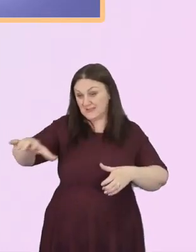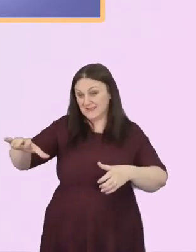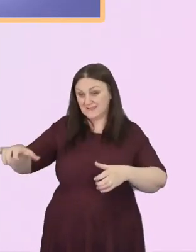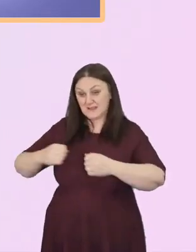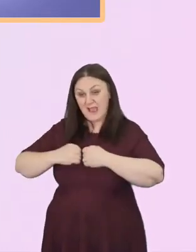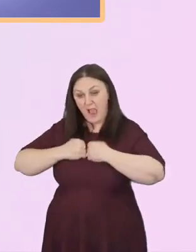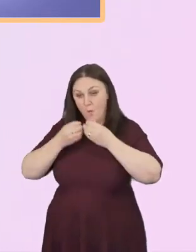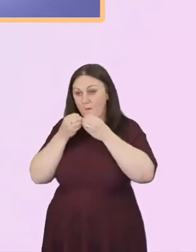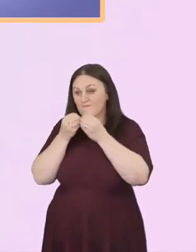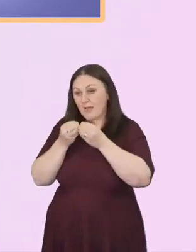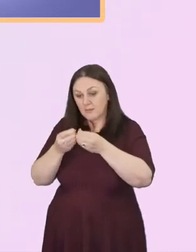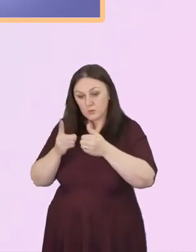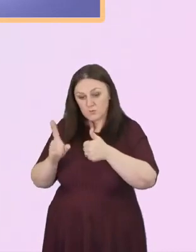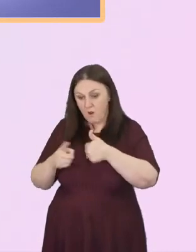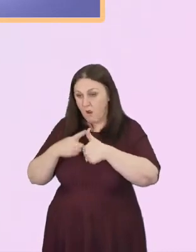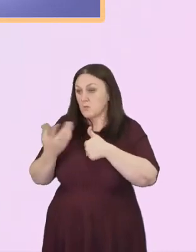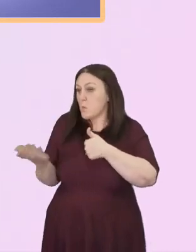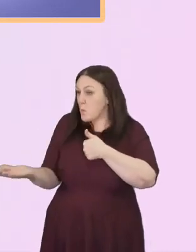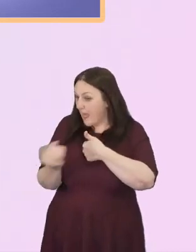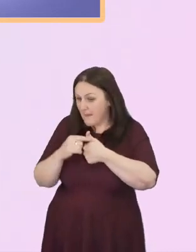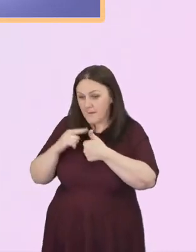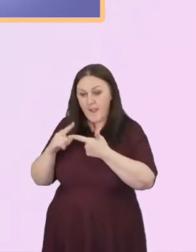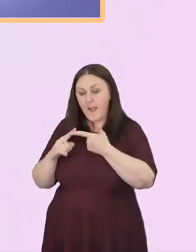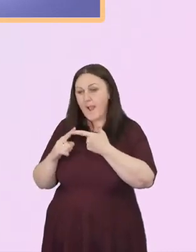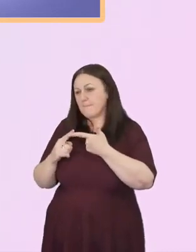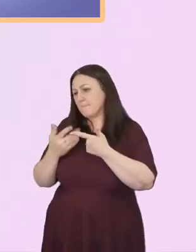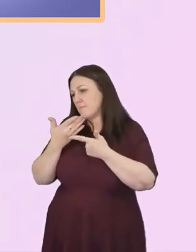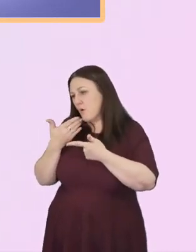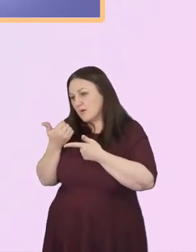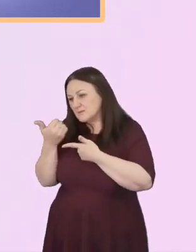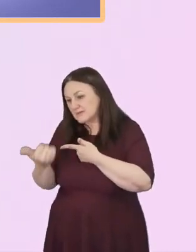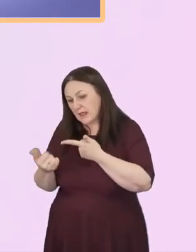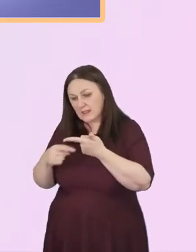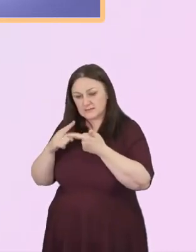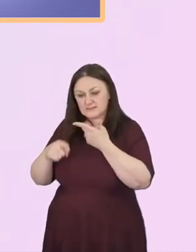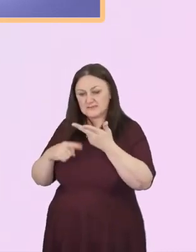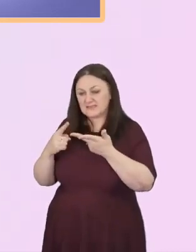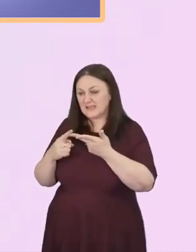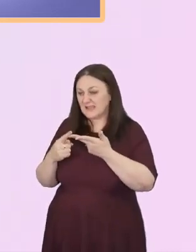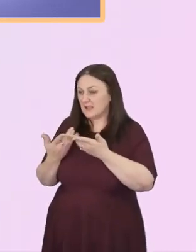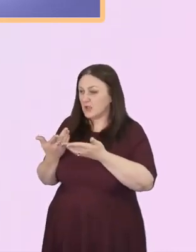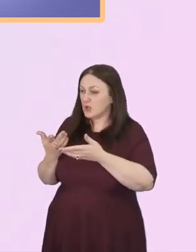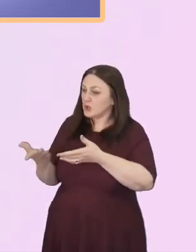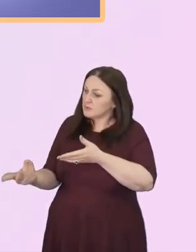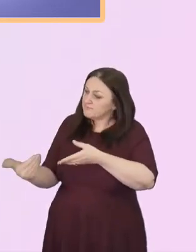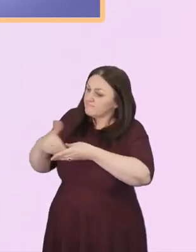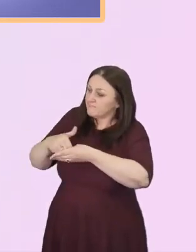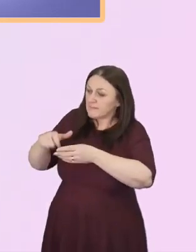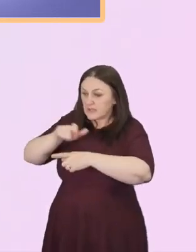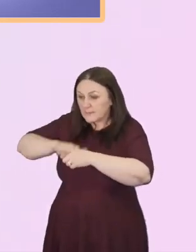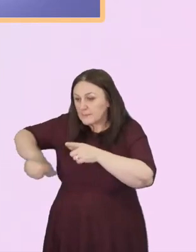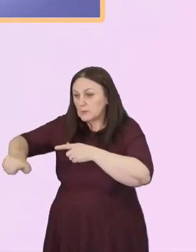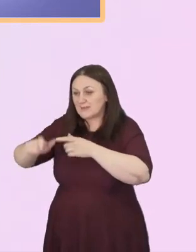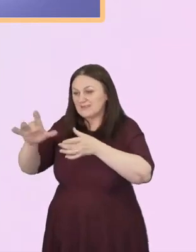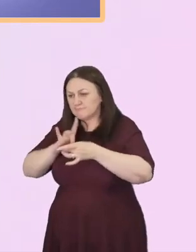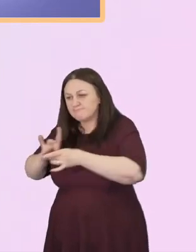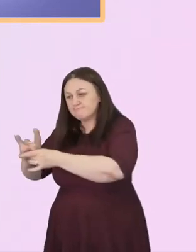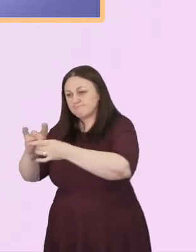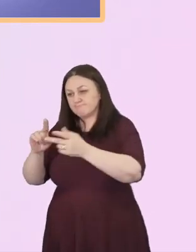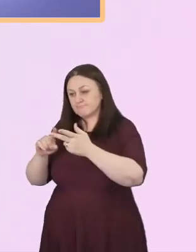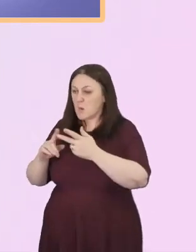welcome, hospitality. It is sharing in community. It's a sense that all belong.